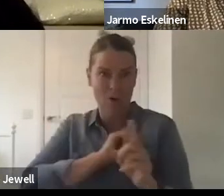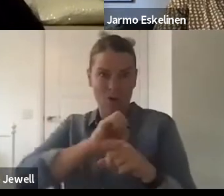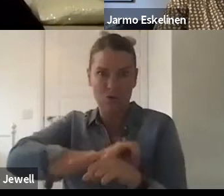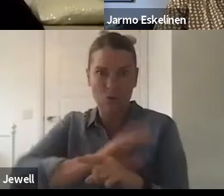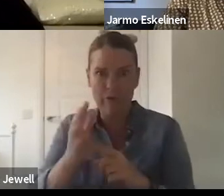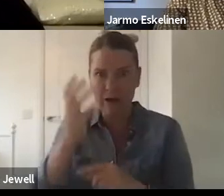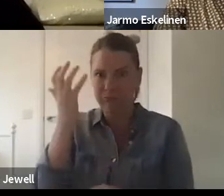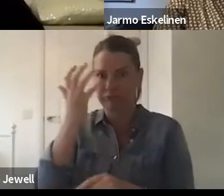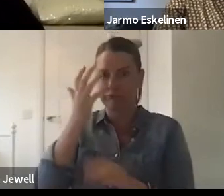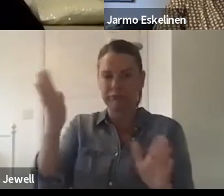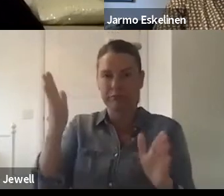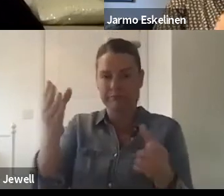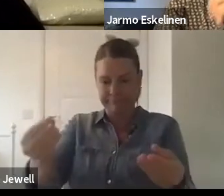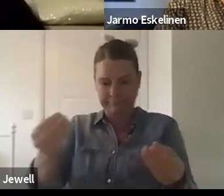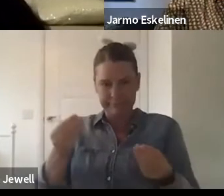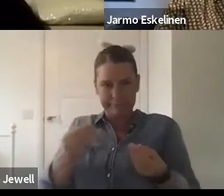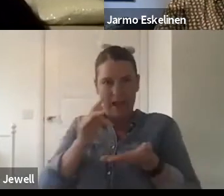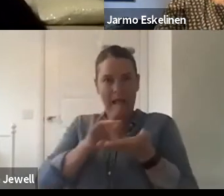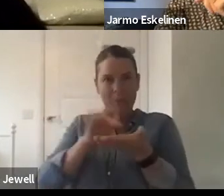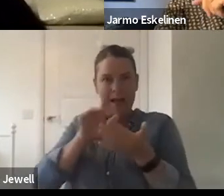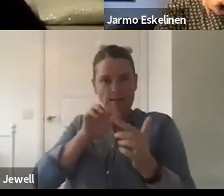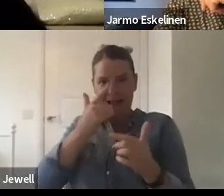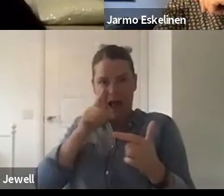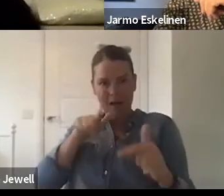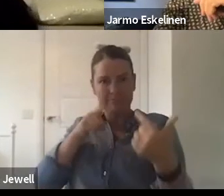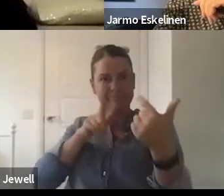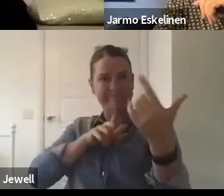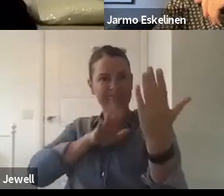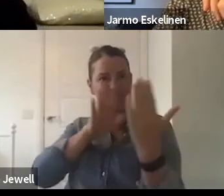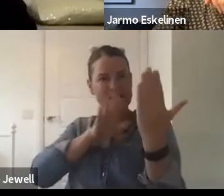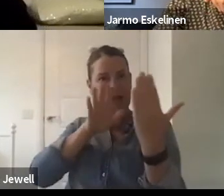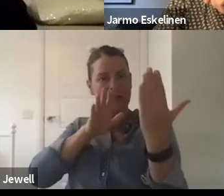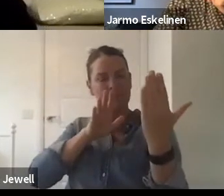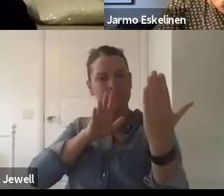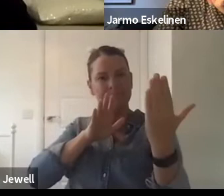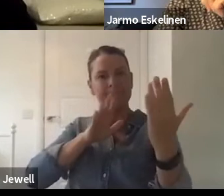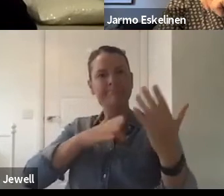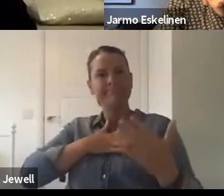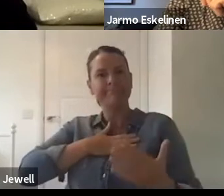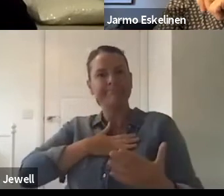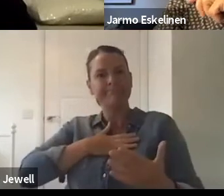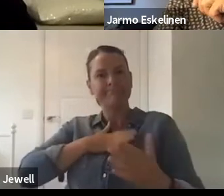It's been profoundly important and significant and sort of shows